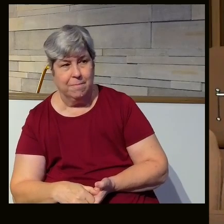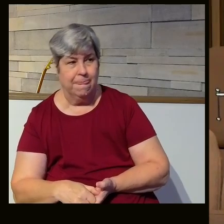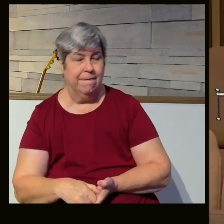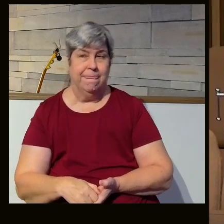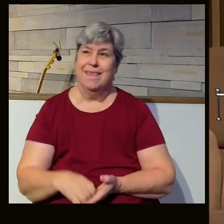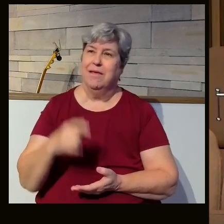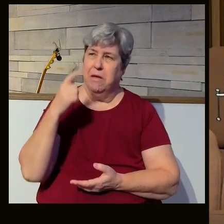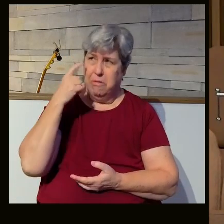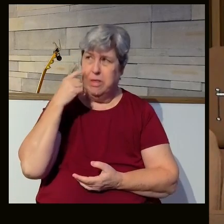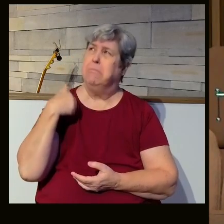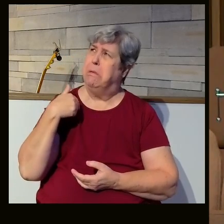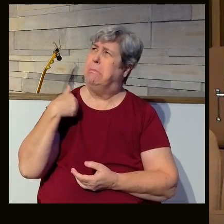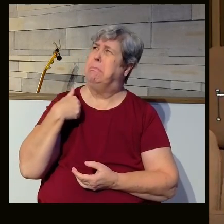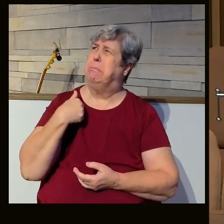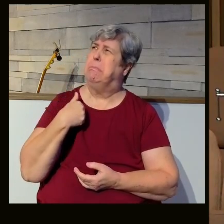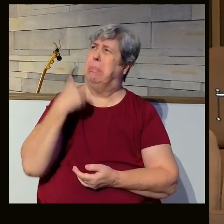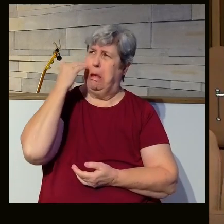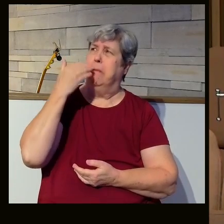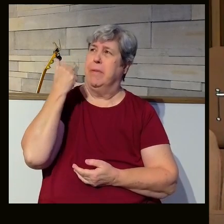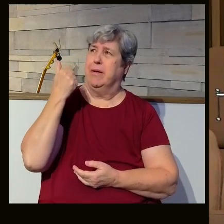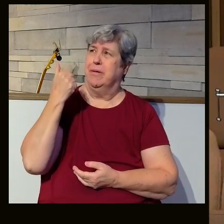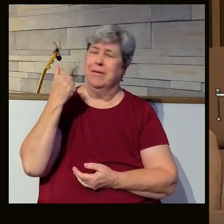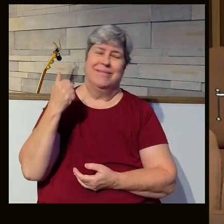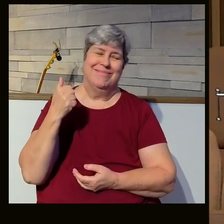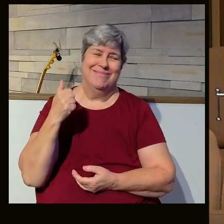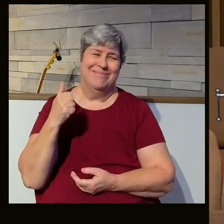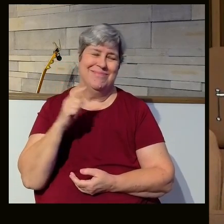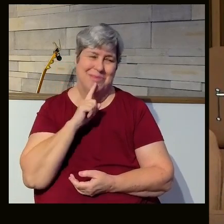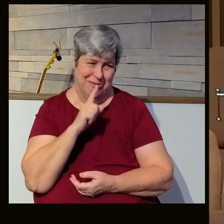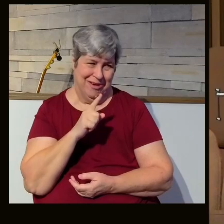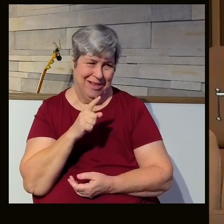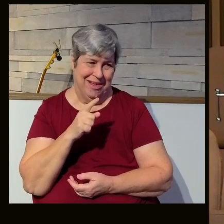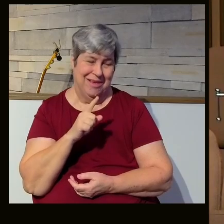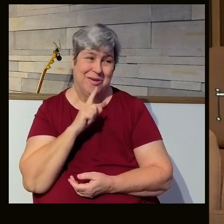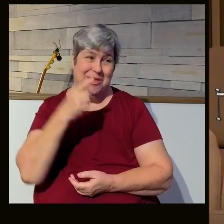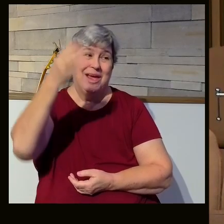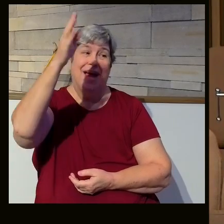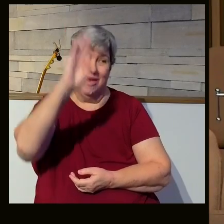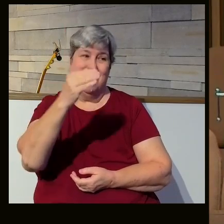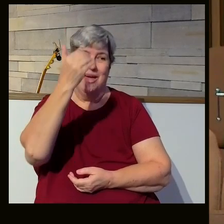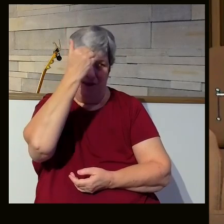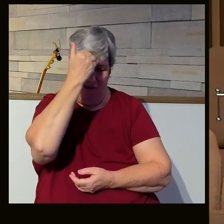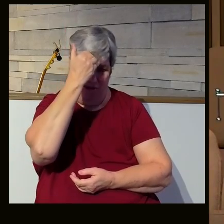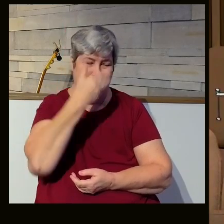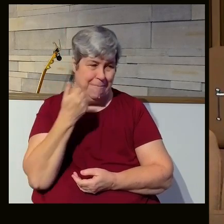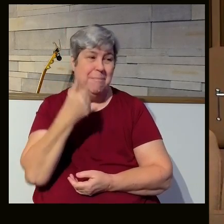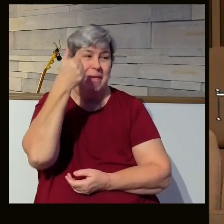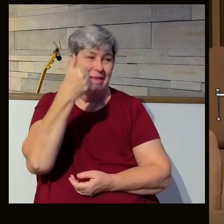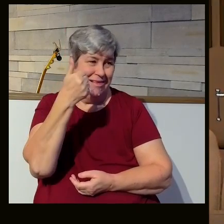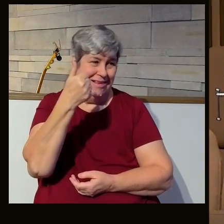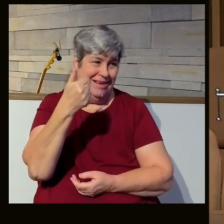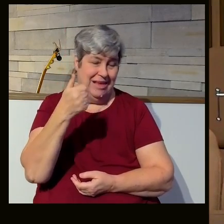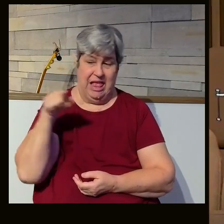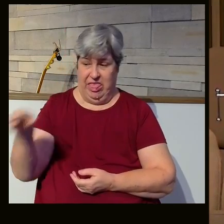We think we know better. But in reality, in reality, God knows better. Because